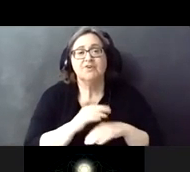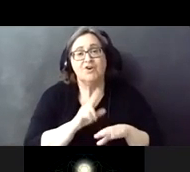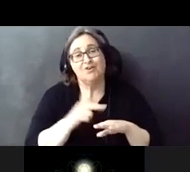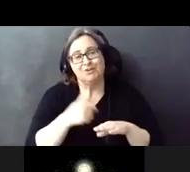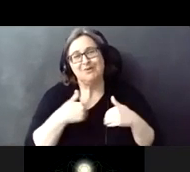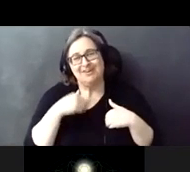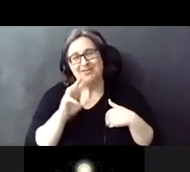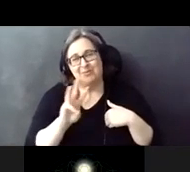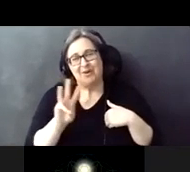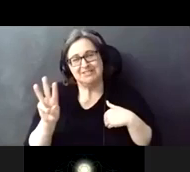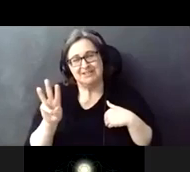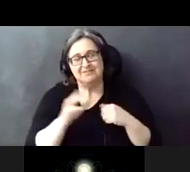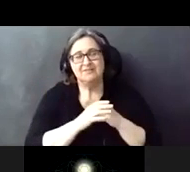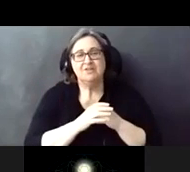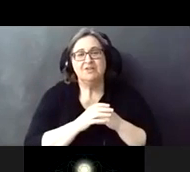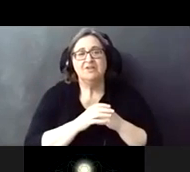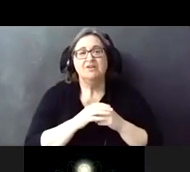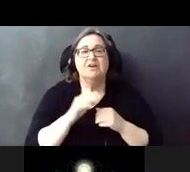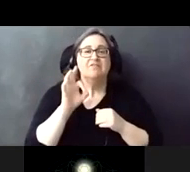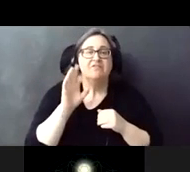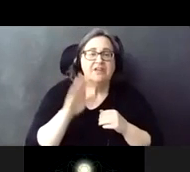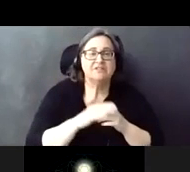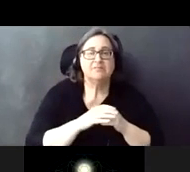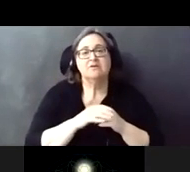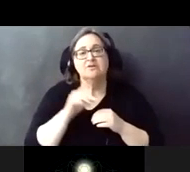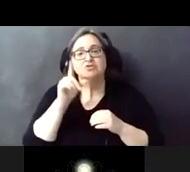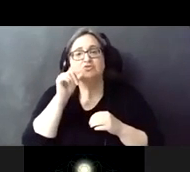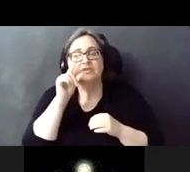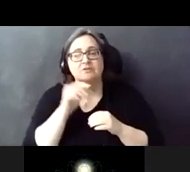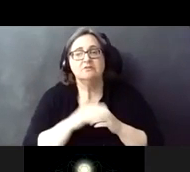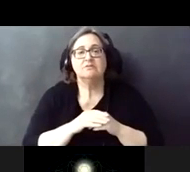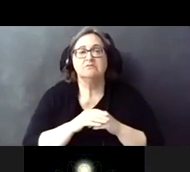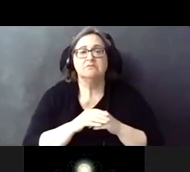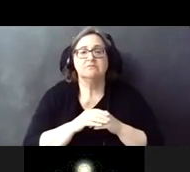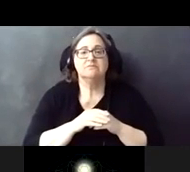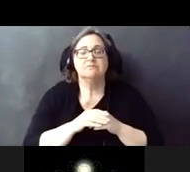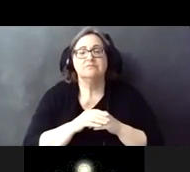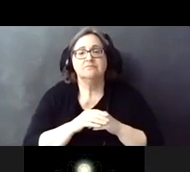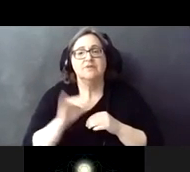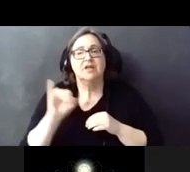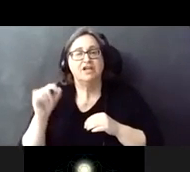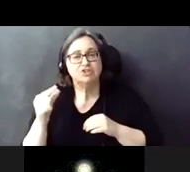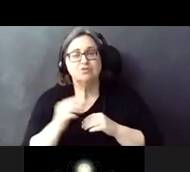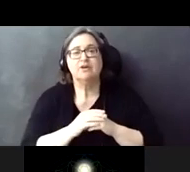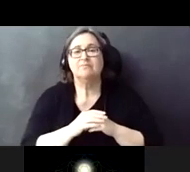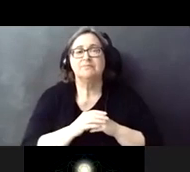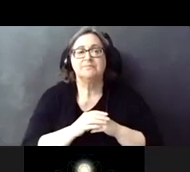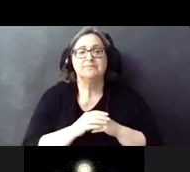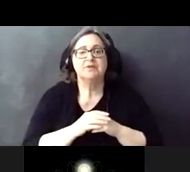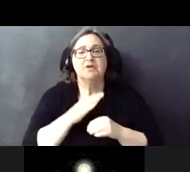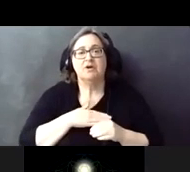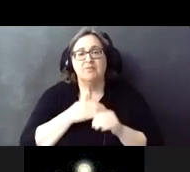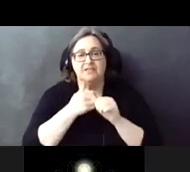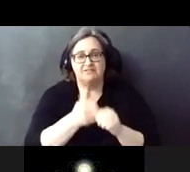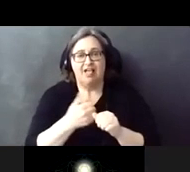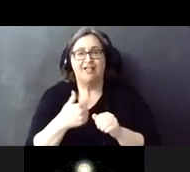have our website as well um social media uh we are on twitter we are on facebook and instagram so please